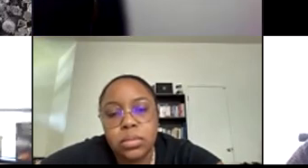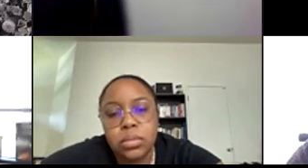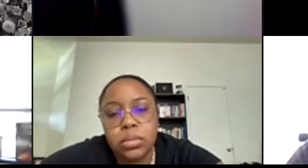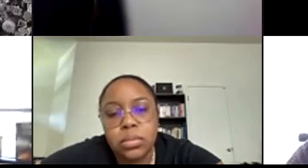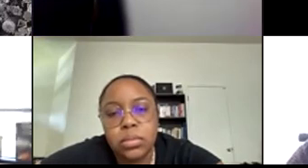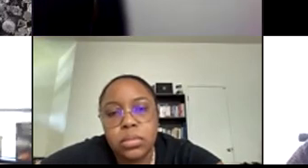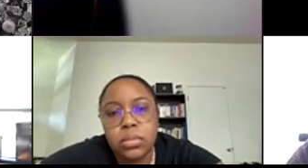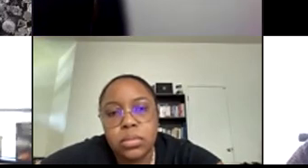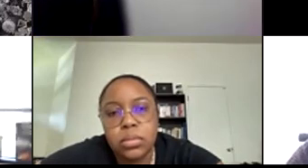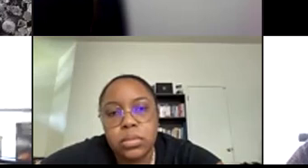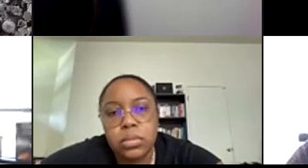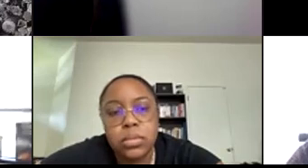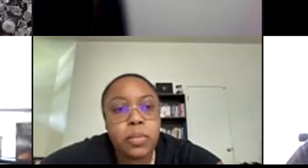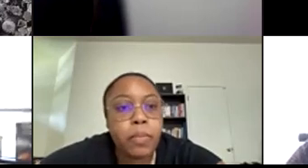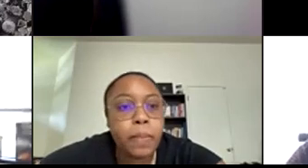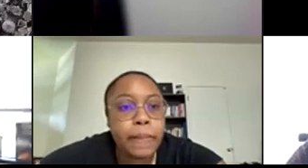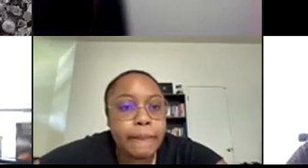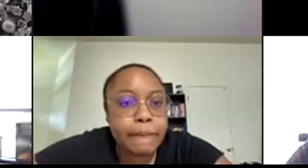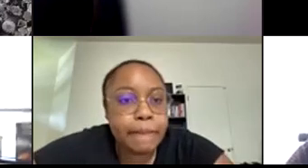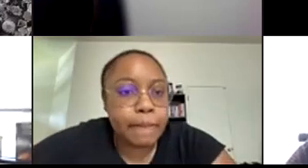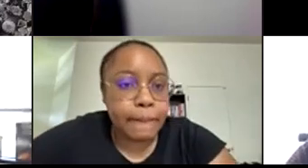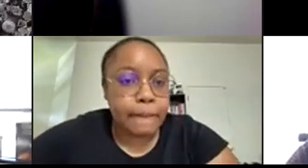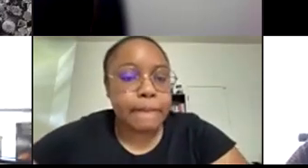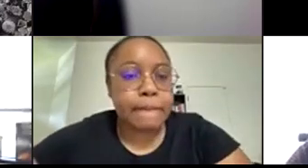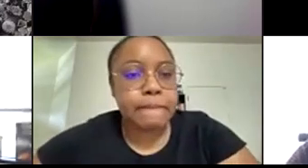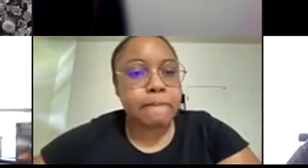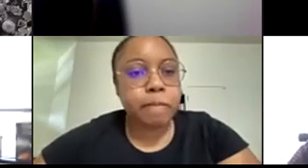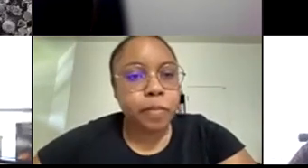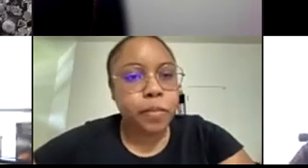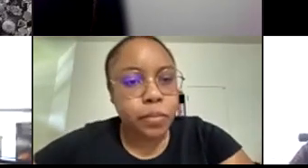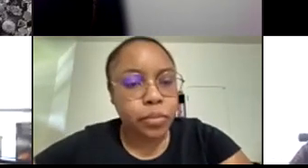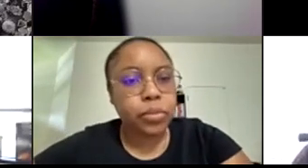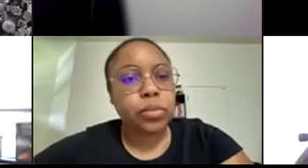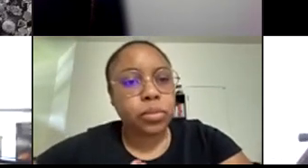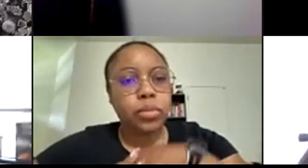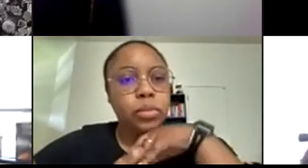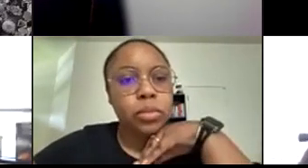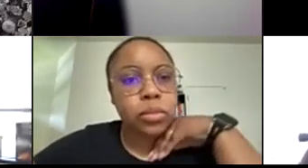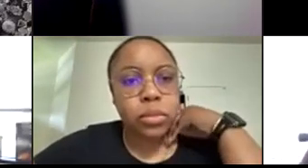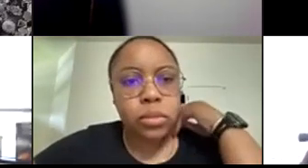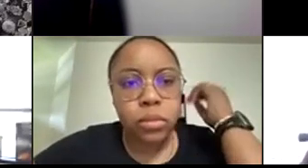served. And so that's something that we're constantly looking at when we put forward our hiring plans.